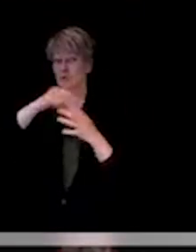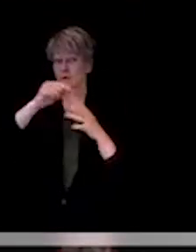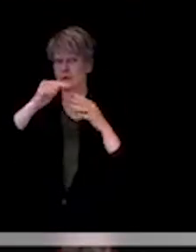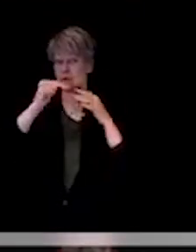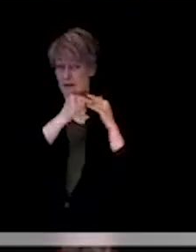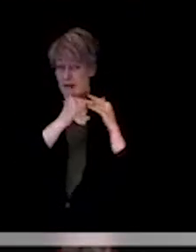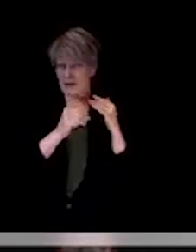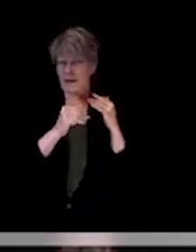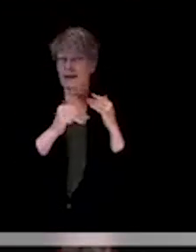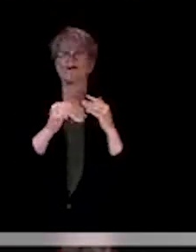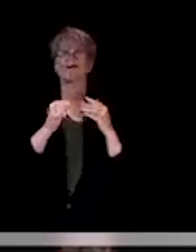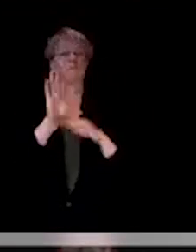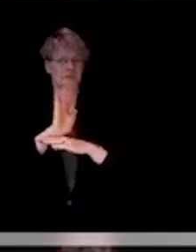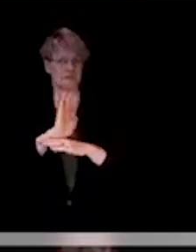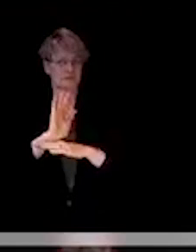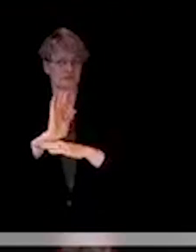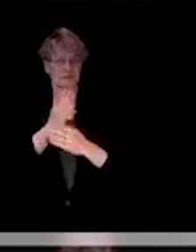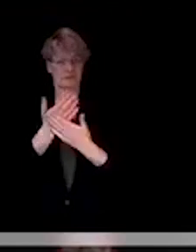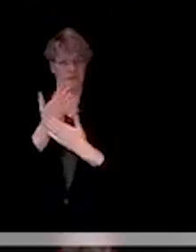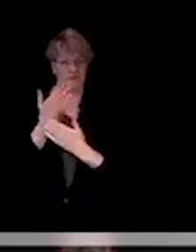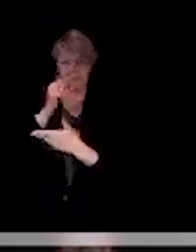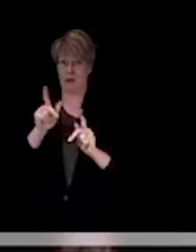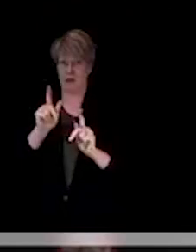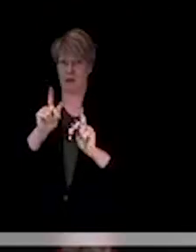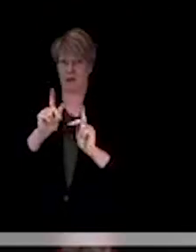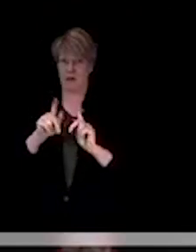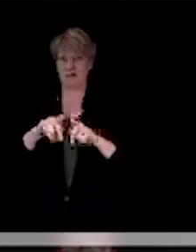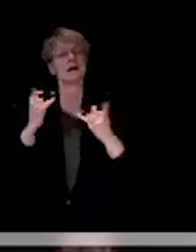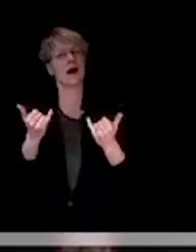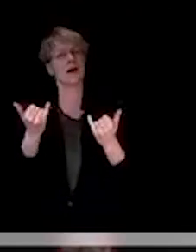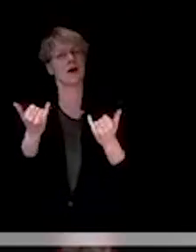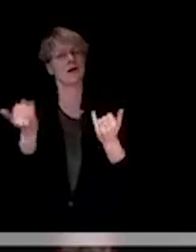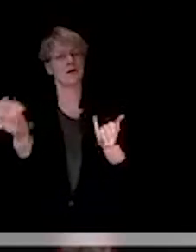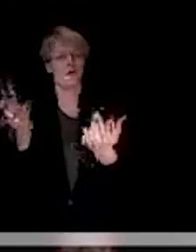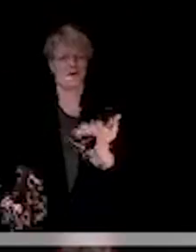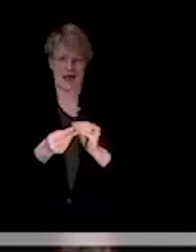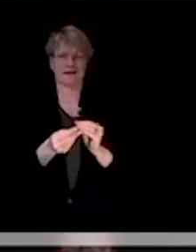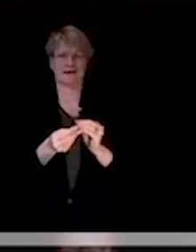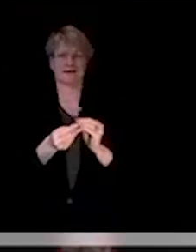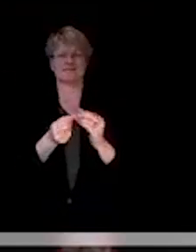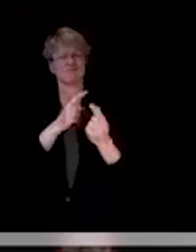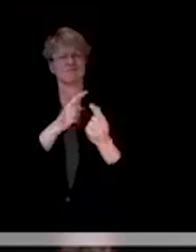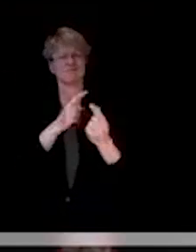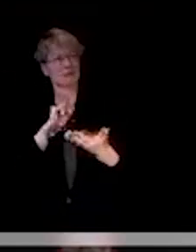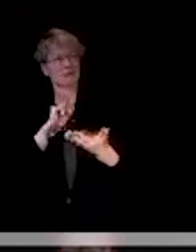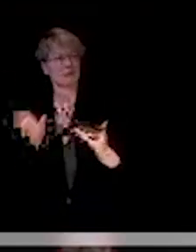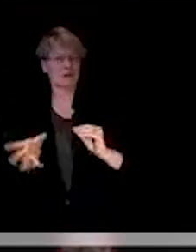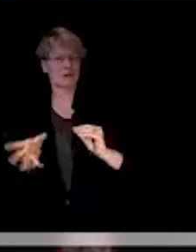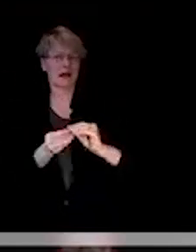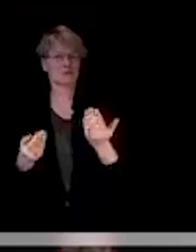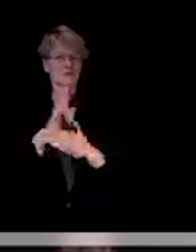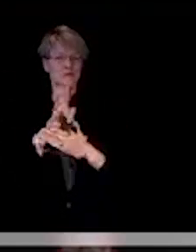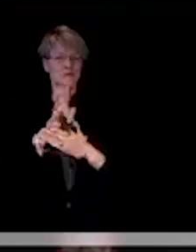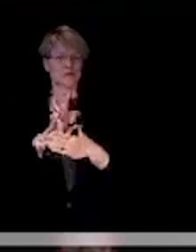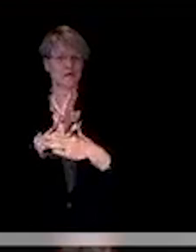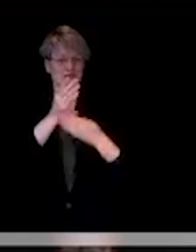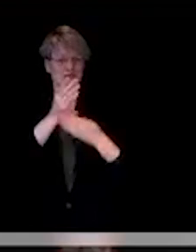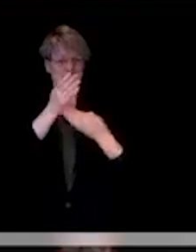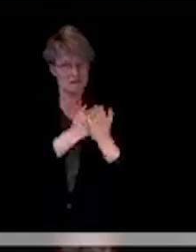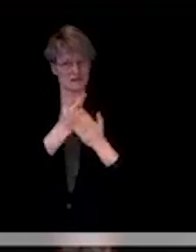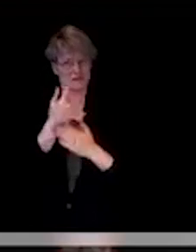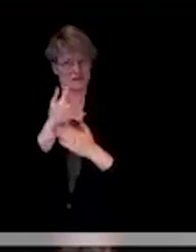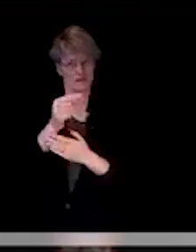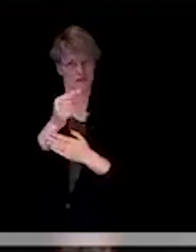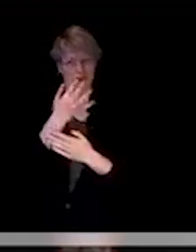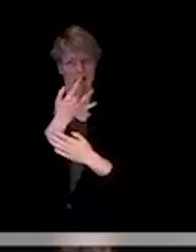not been allowed up until last week. So, that said, I would love to introduce the